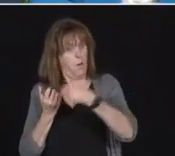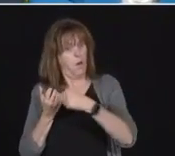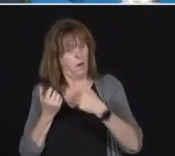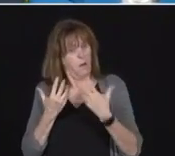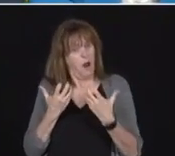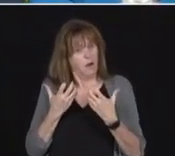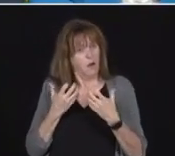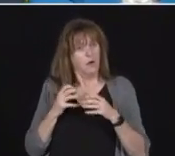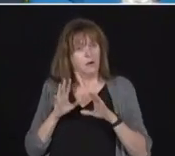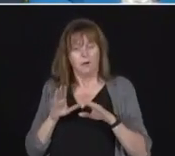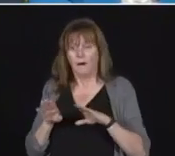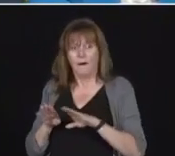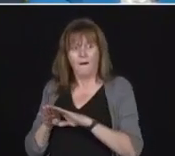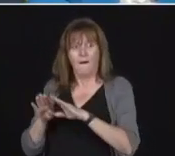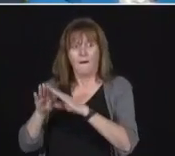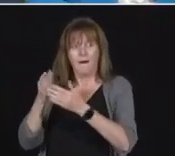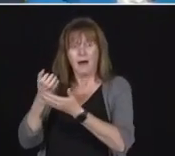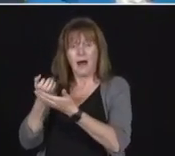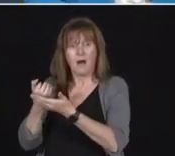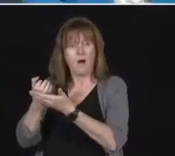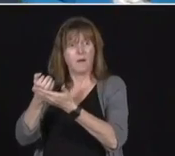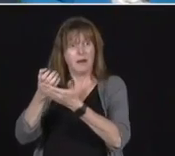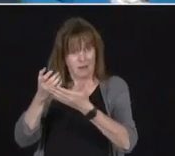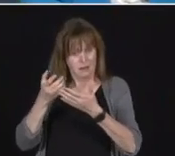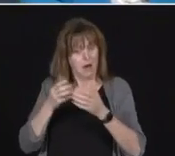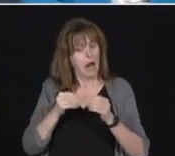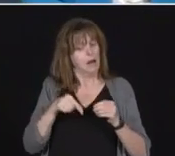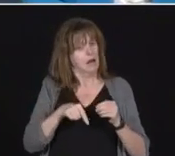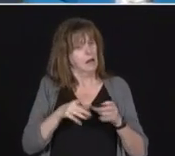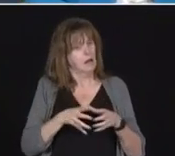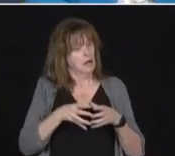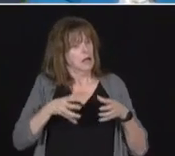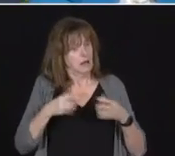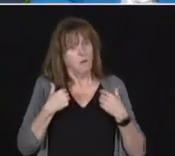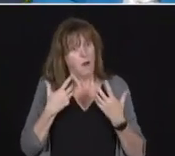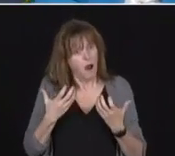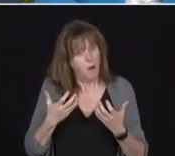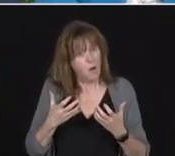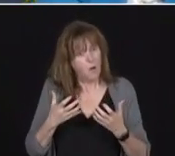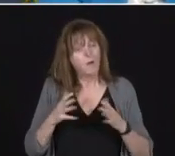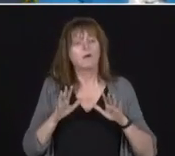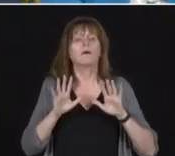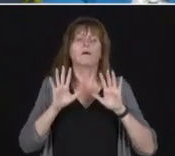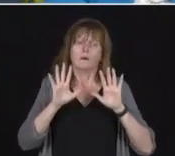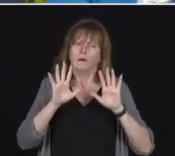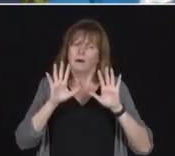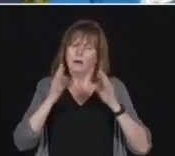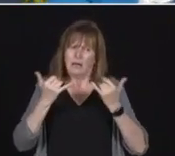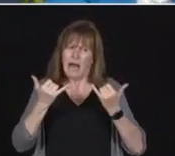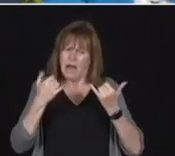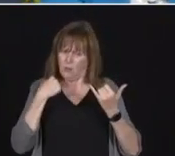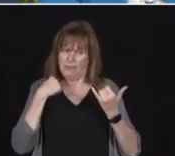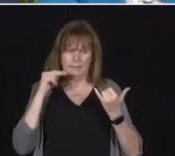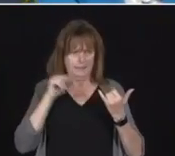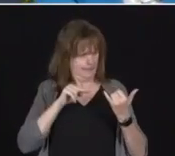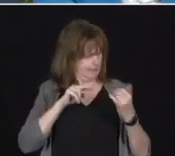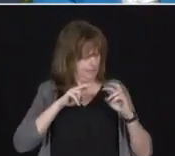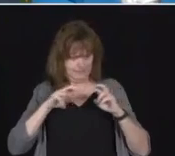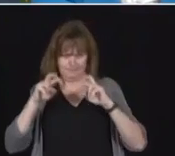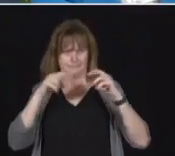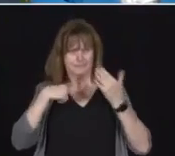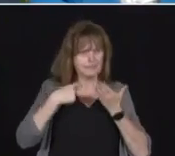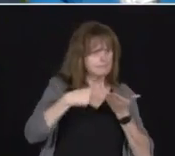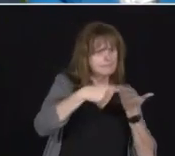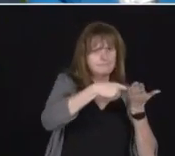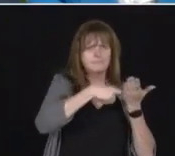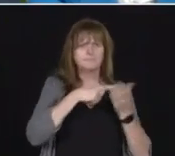So we are looking at what the appropriate number is, that is something that Dr. Williams and the health command table is discussing as we are